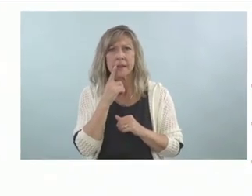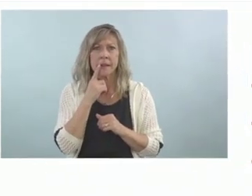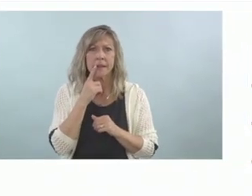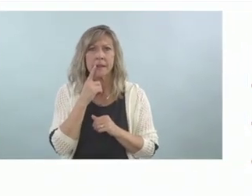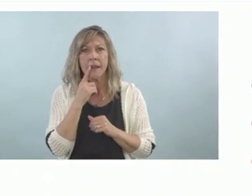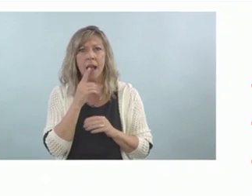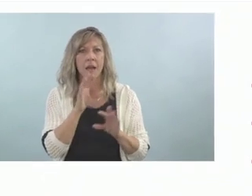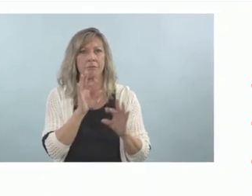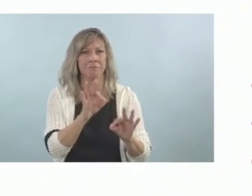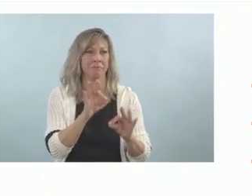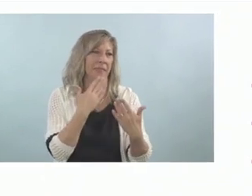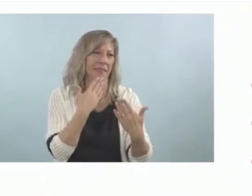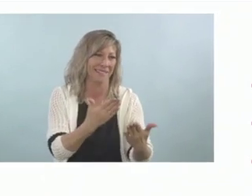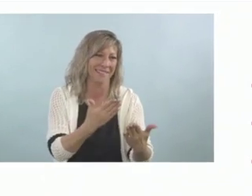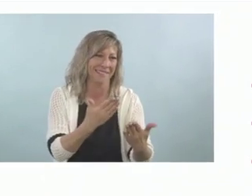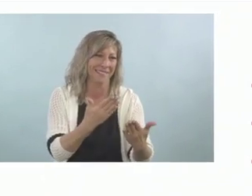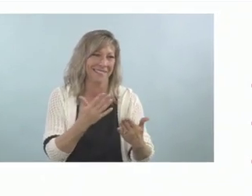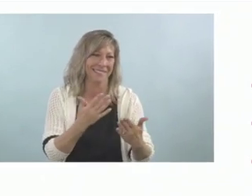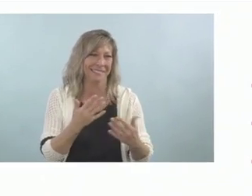Thanks.